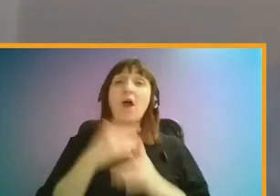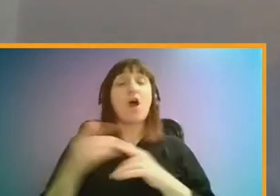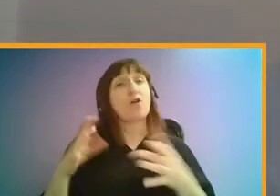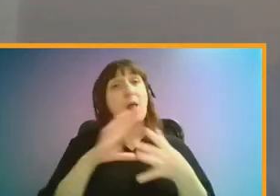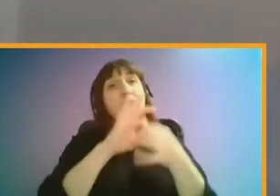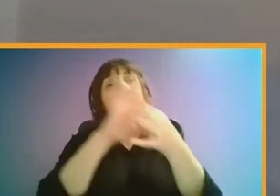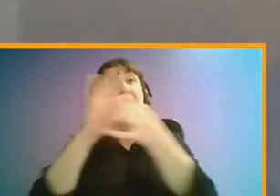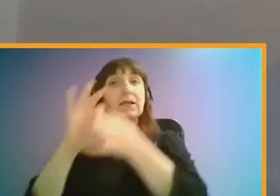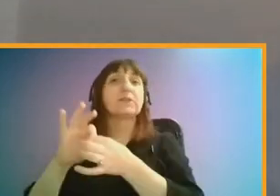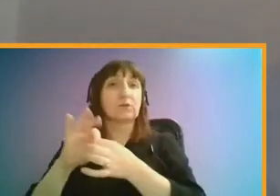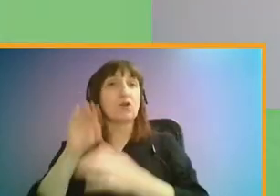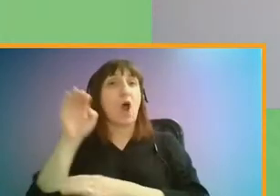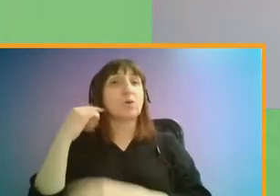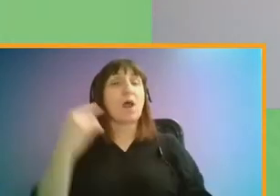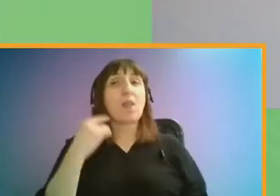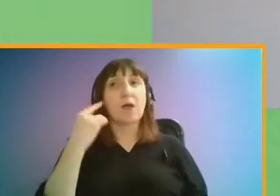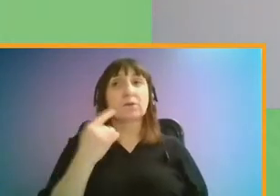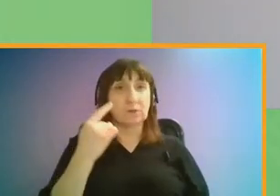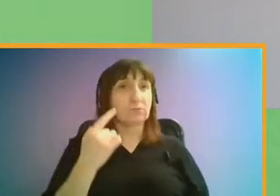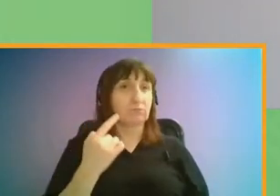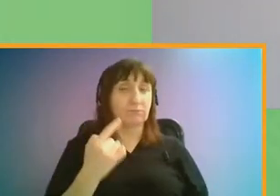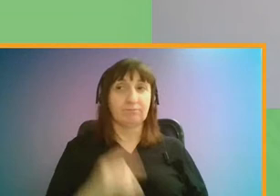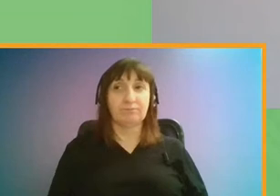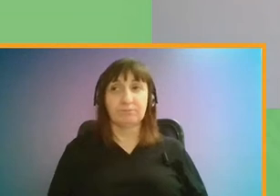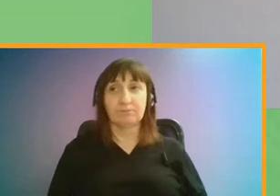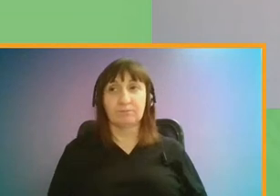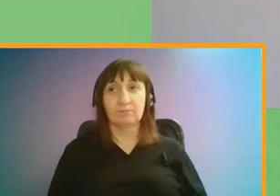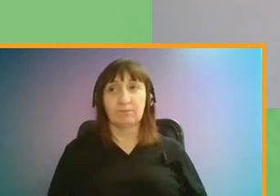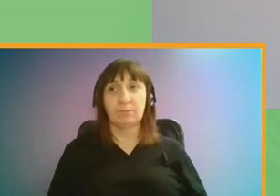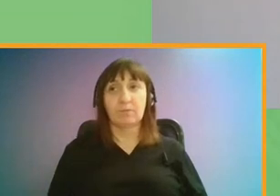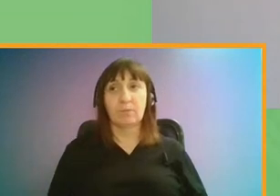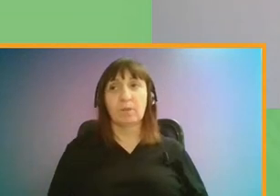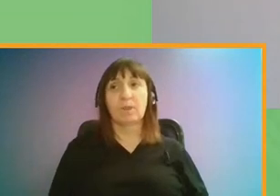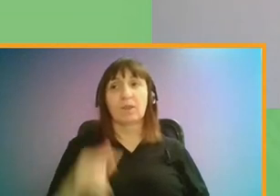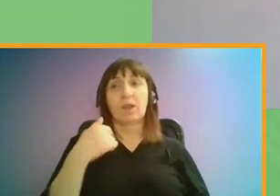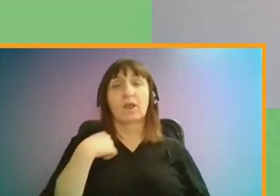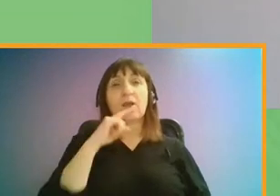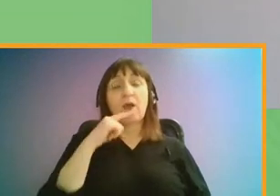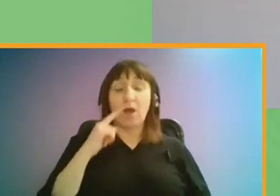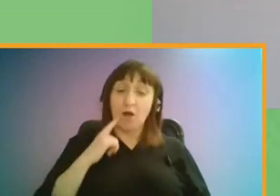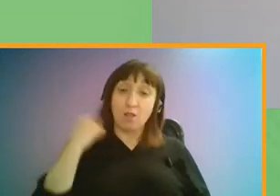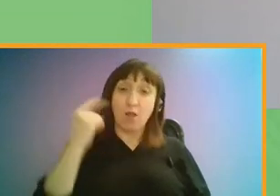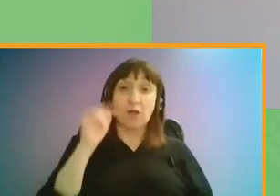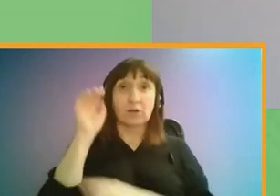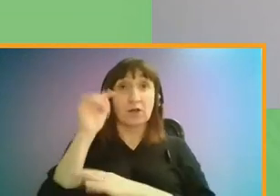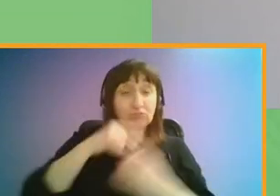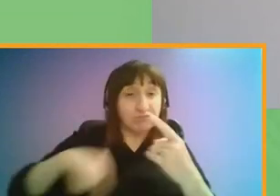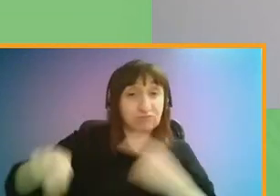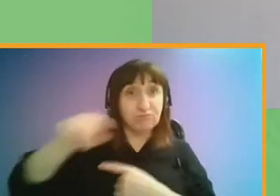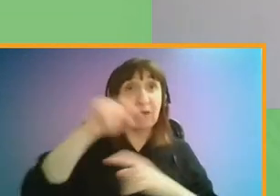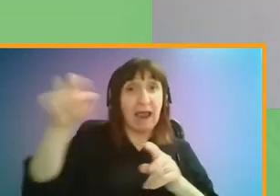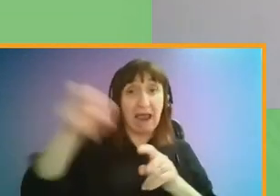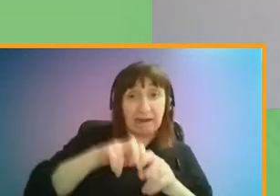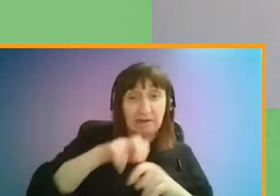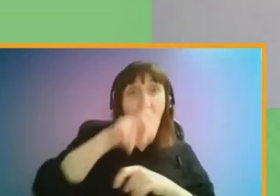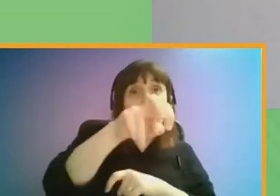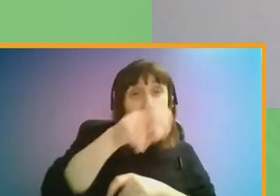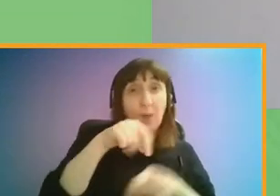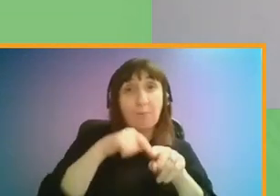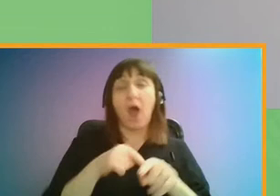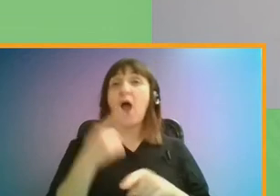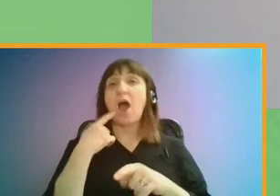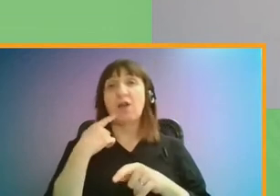links in Outer London. Much of London's transport links are radial, running into and out of central London driven by commuter journeys,